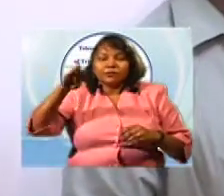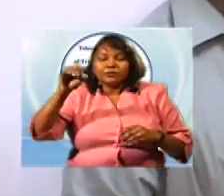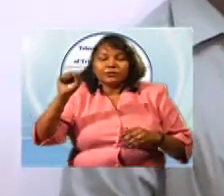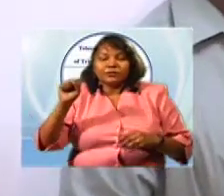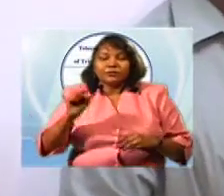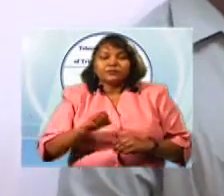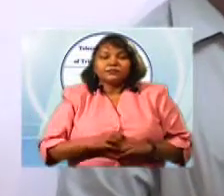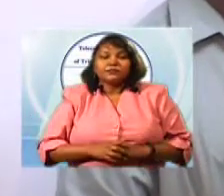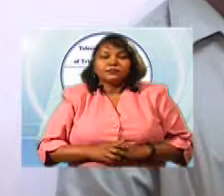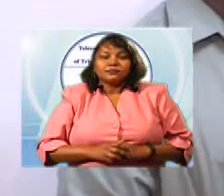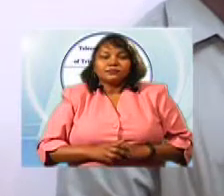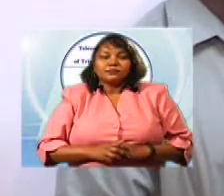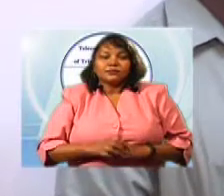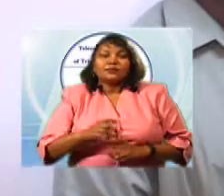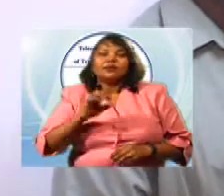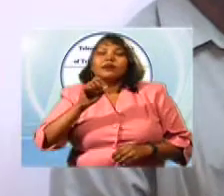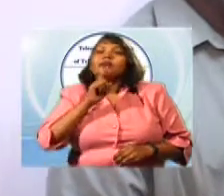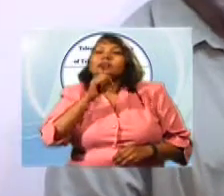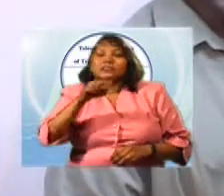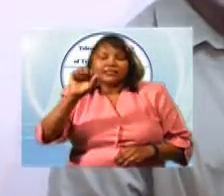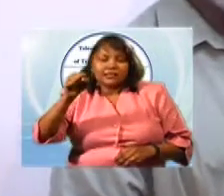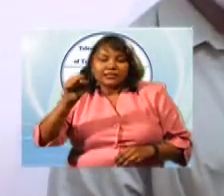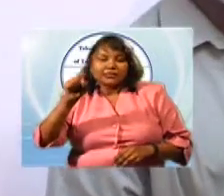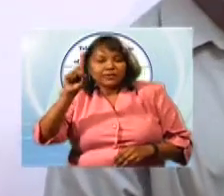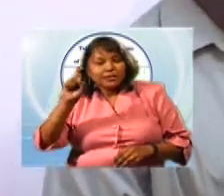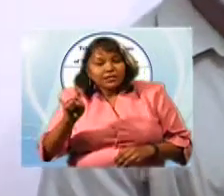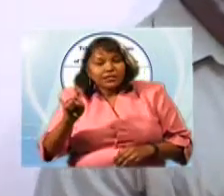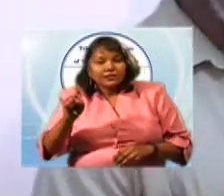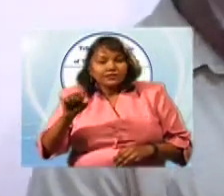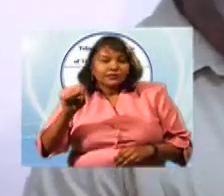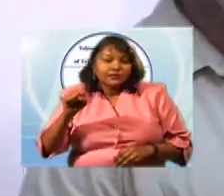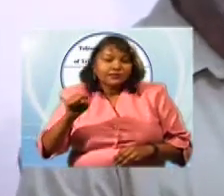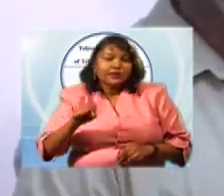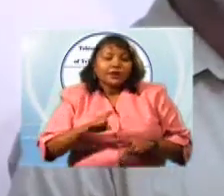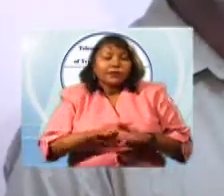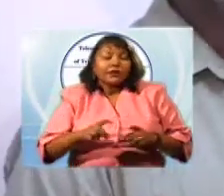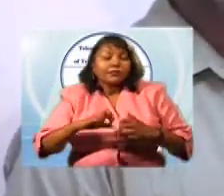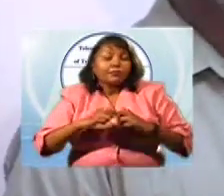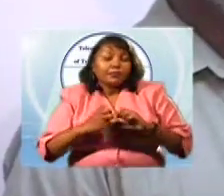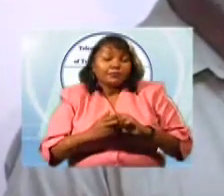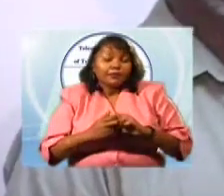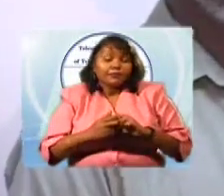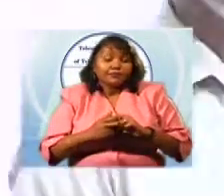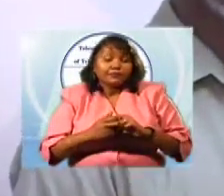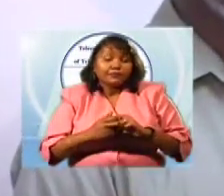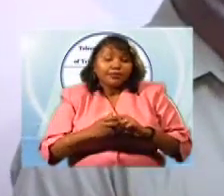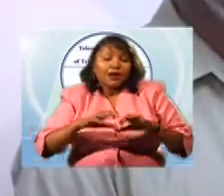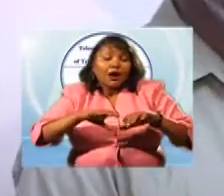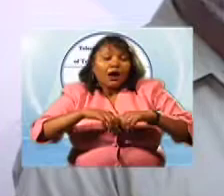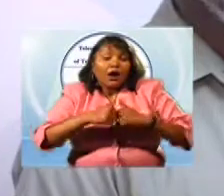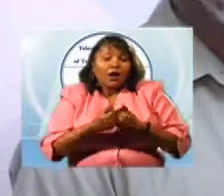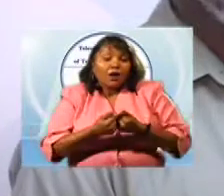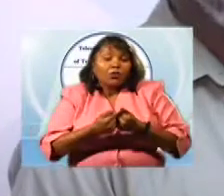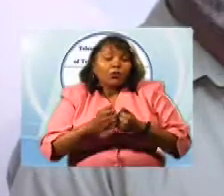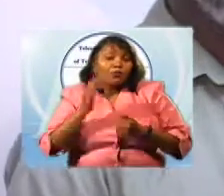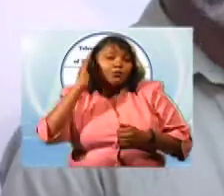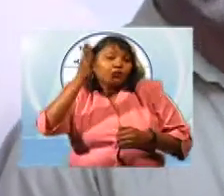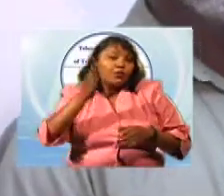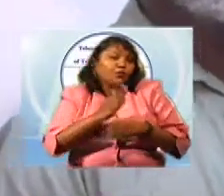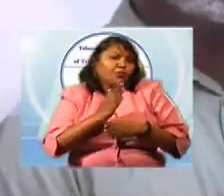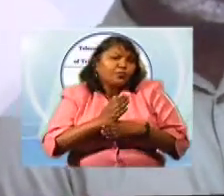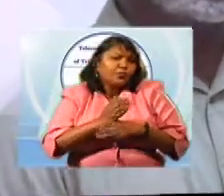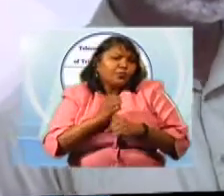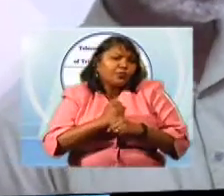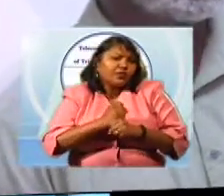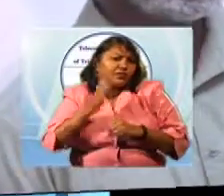broadcasting, the answer is yes, we do need it, and so on. But the problem, however, is how it's going to work. How